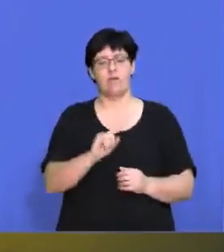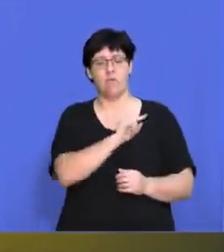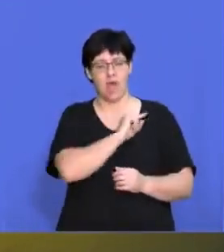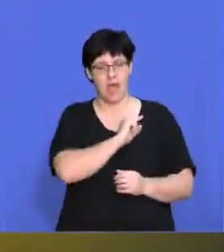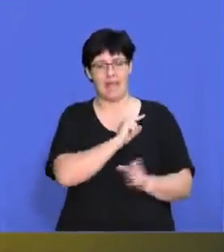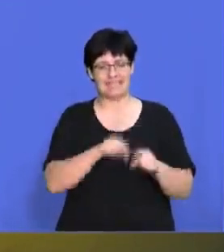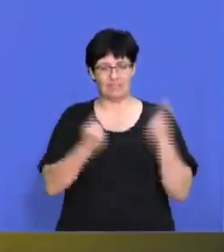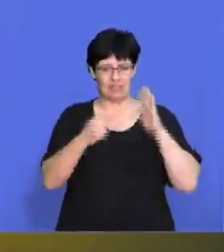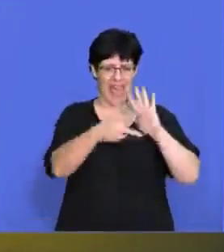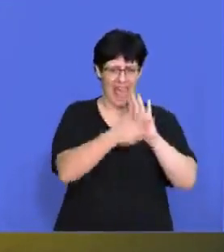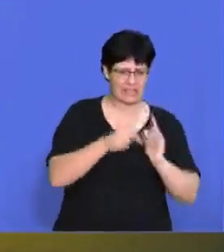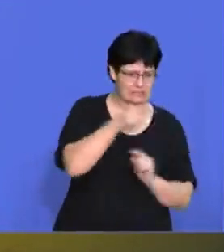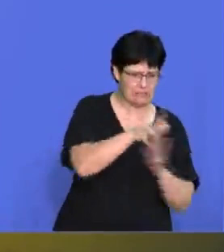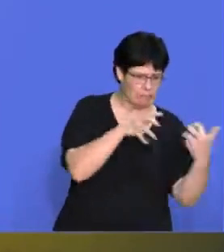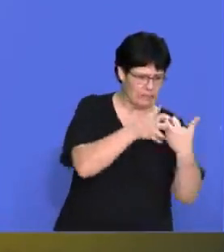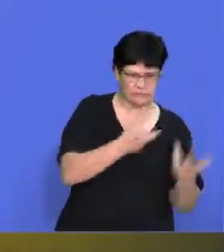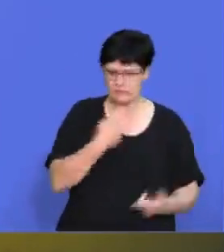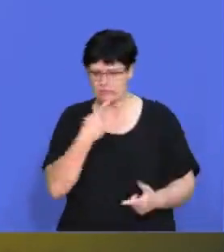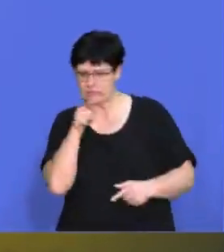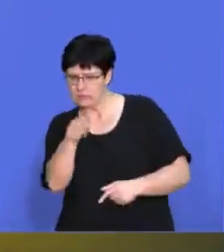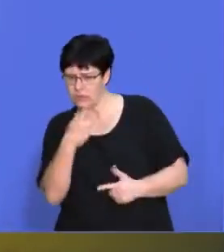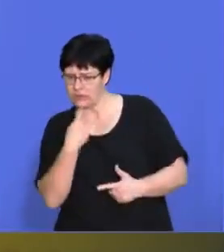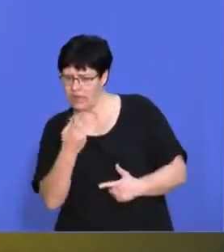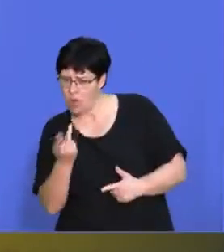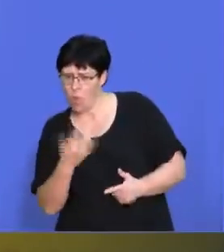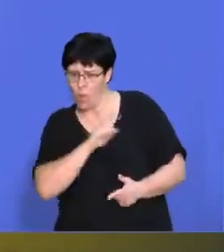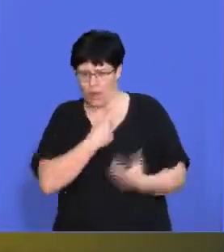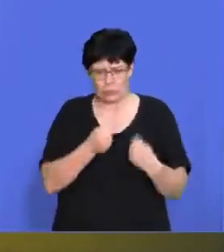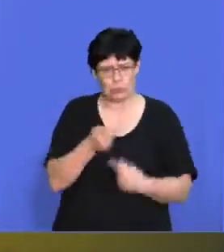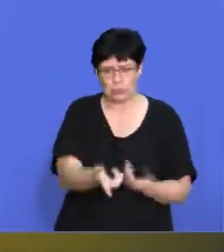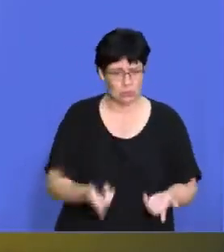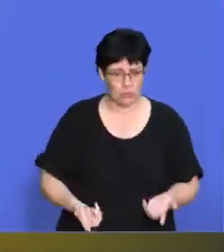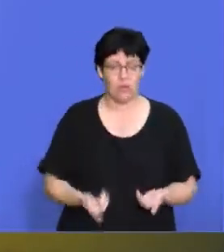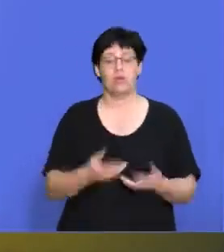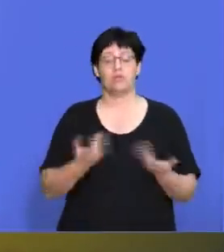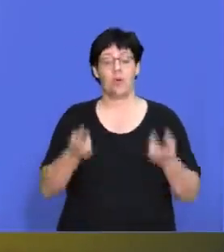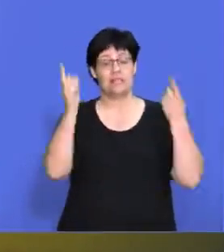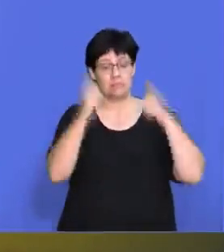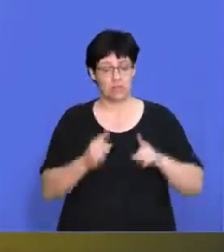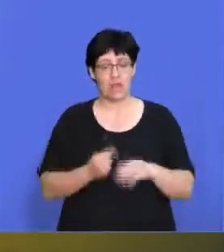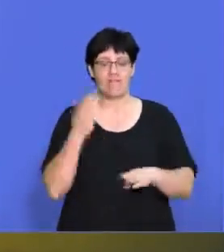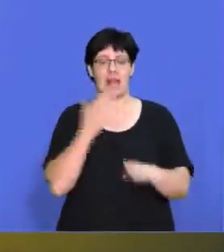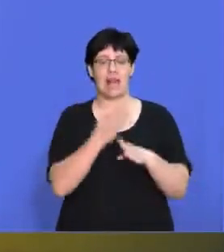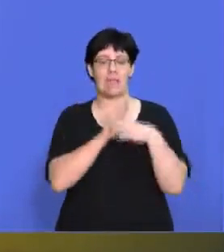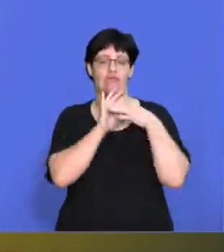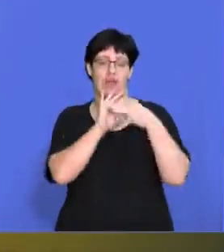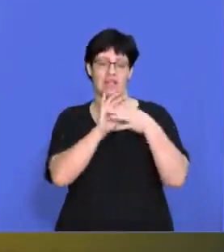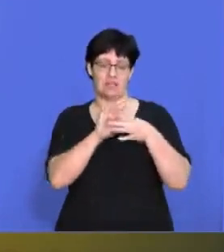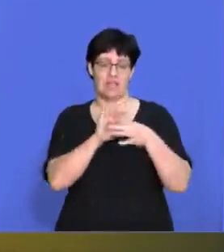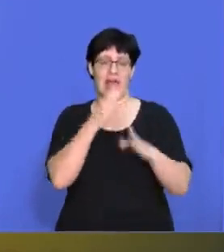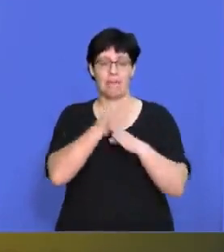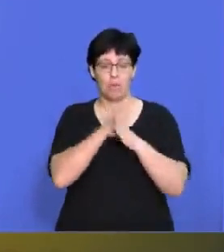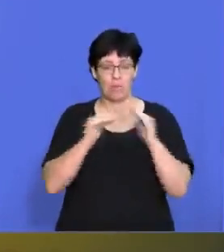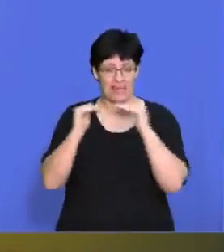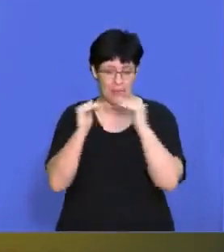comes to the different acts and what they stand for. Especially when it comes to the